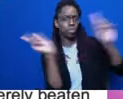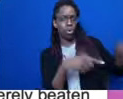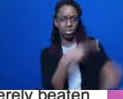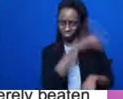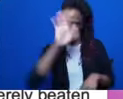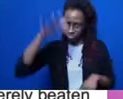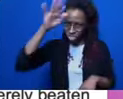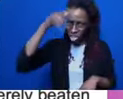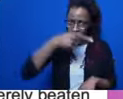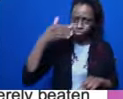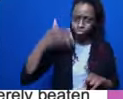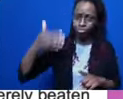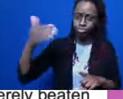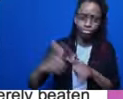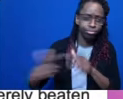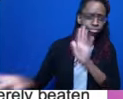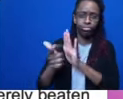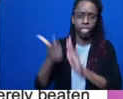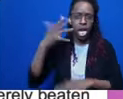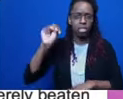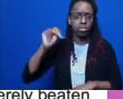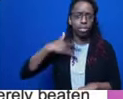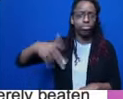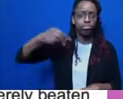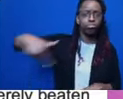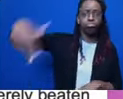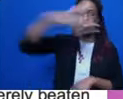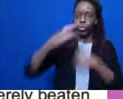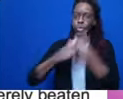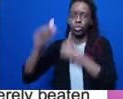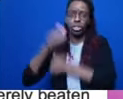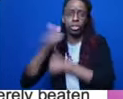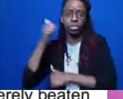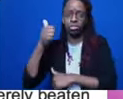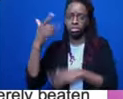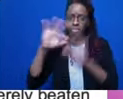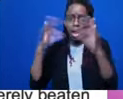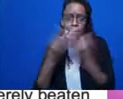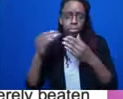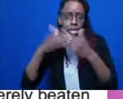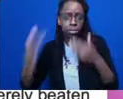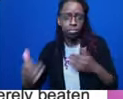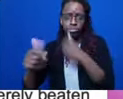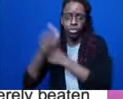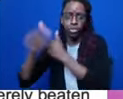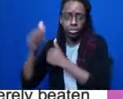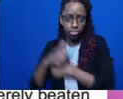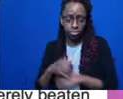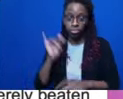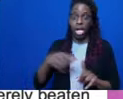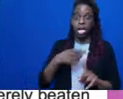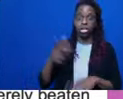Prior to the shooting, Brisha's father had frequently threatened to shoot the family.